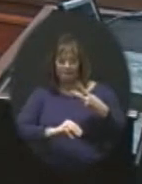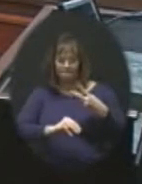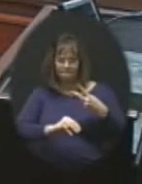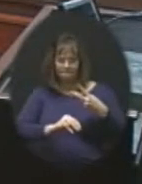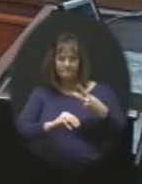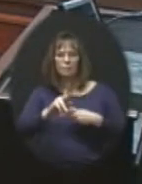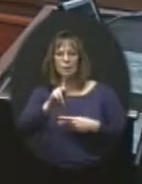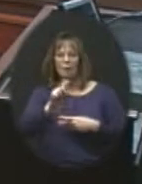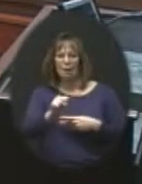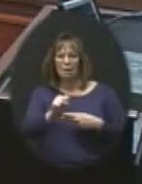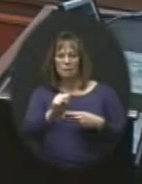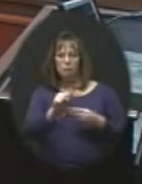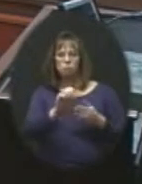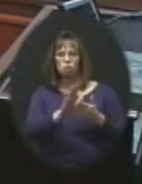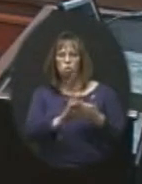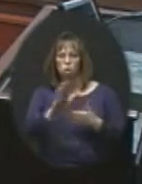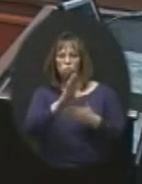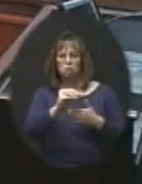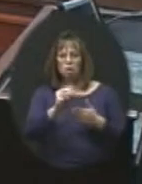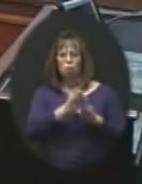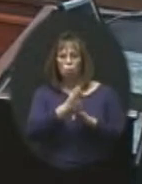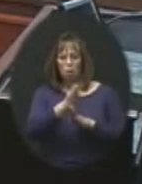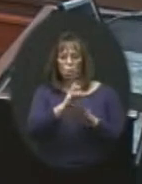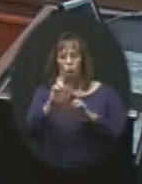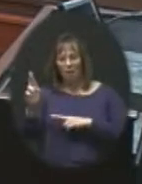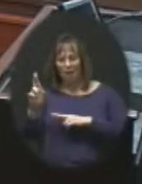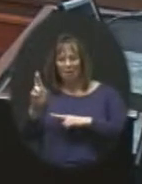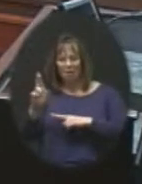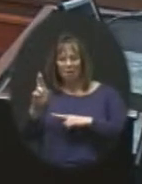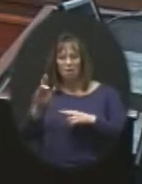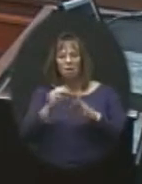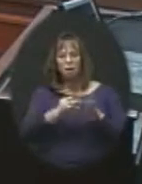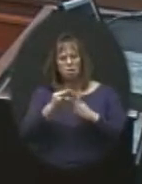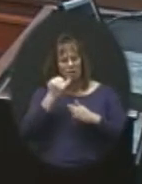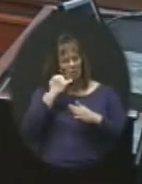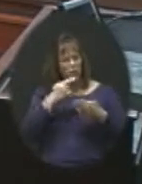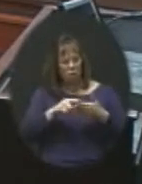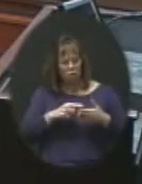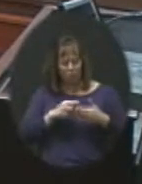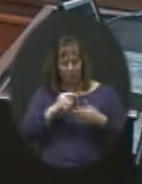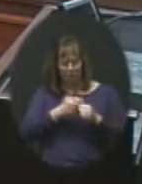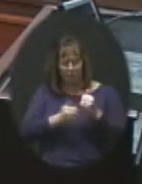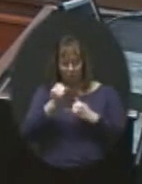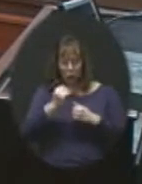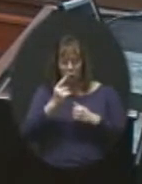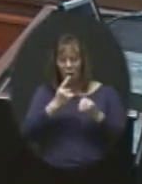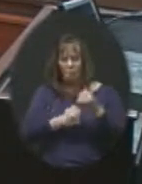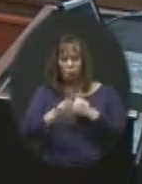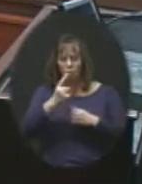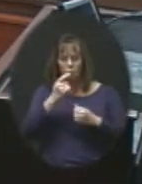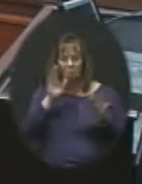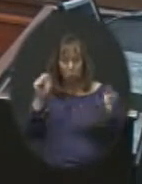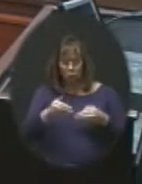Kansas College and Career Ready. That's where, honestly, it would be great if everybody would just focus on that. But there are some,